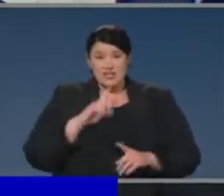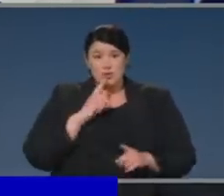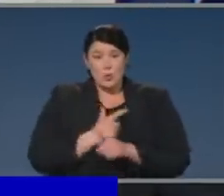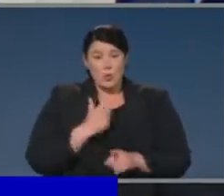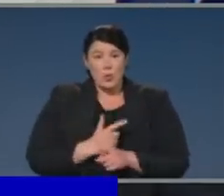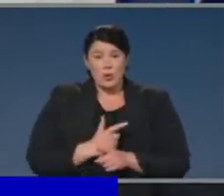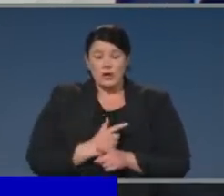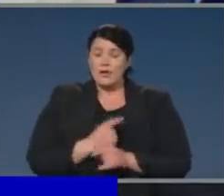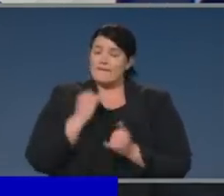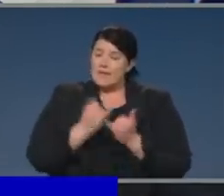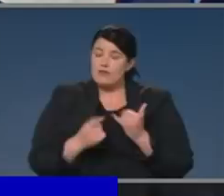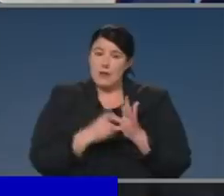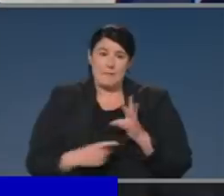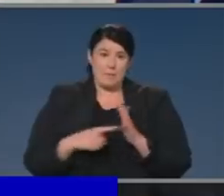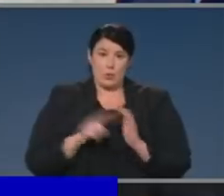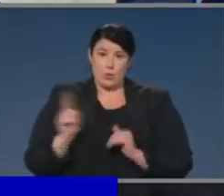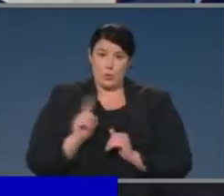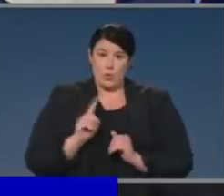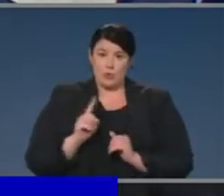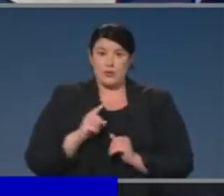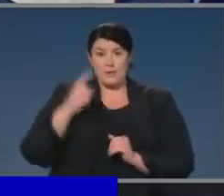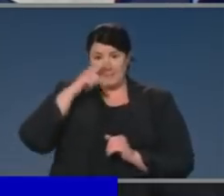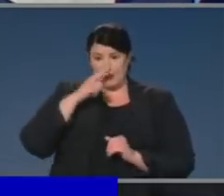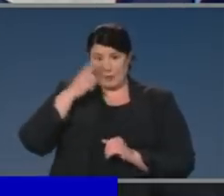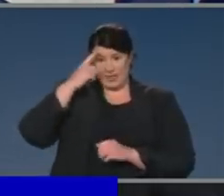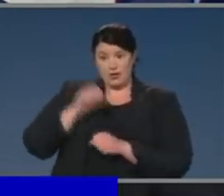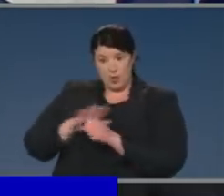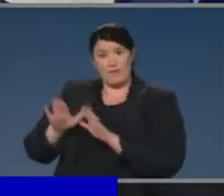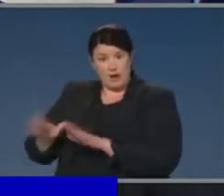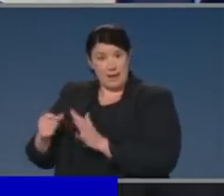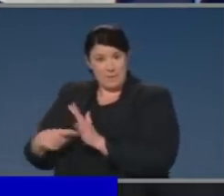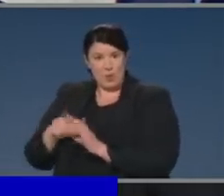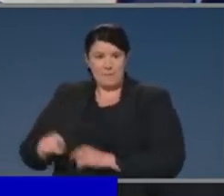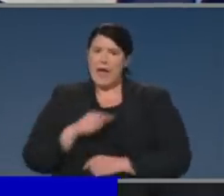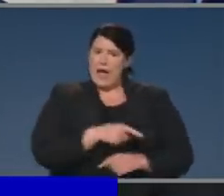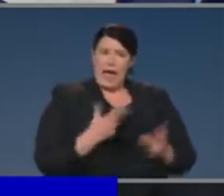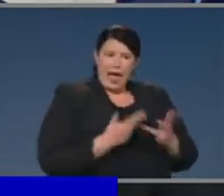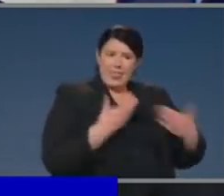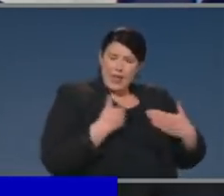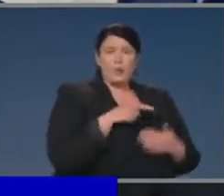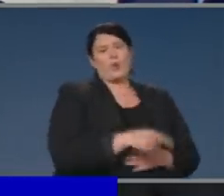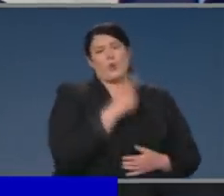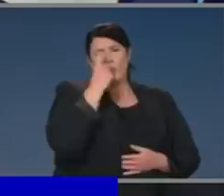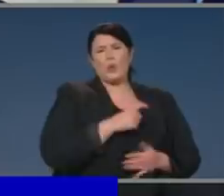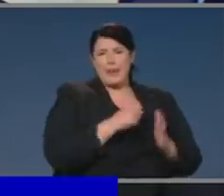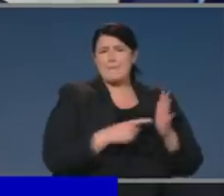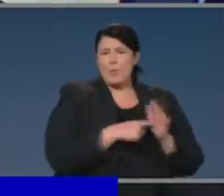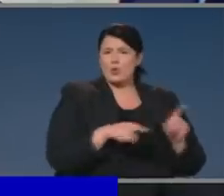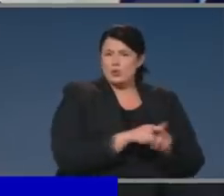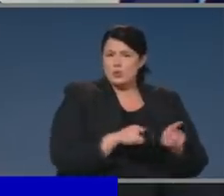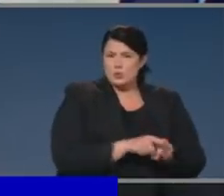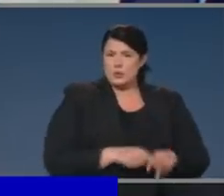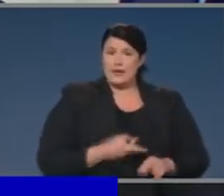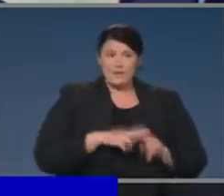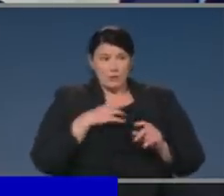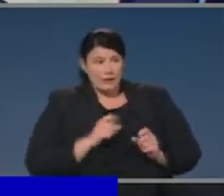a really important thing is that Australians do not neglect their general health issues. If you need to go and see your specialist, you need to go and see